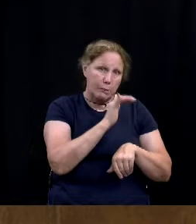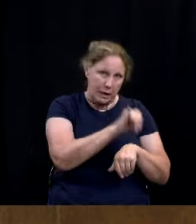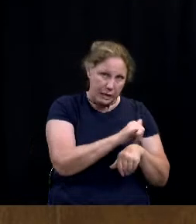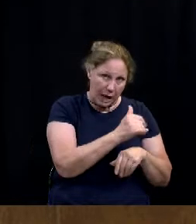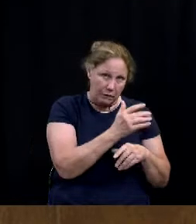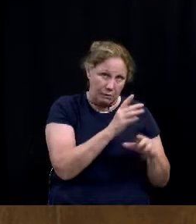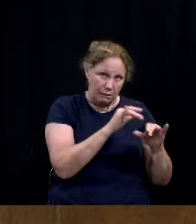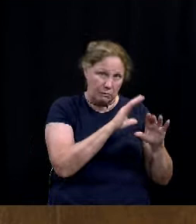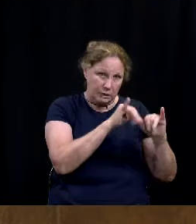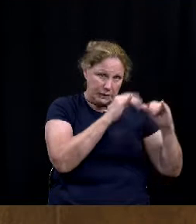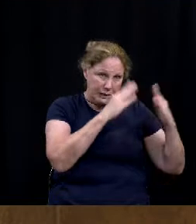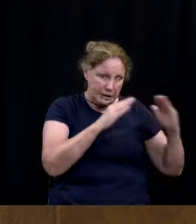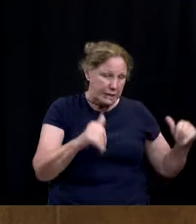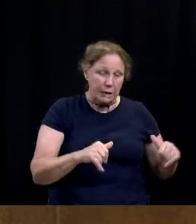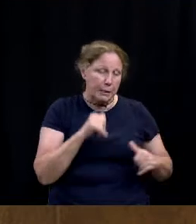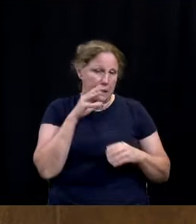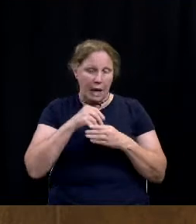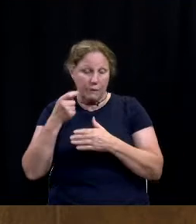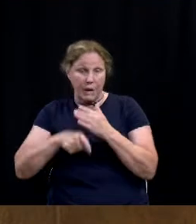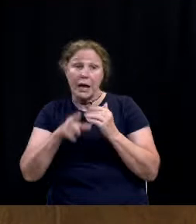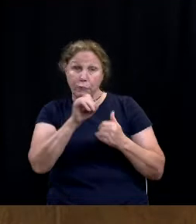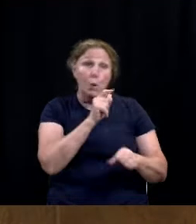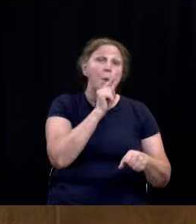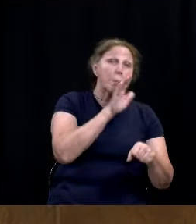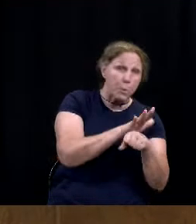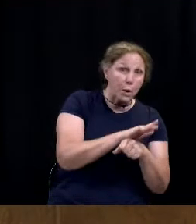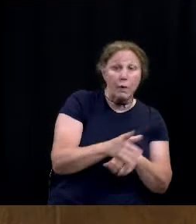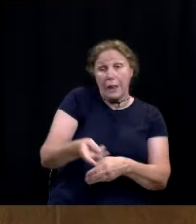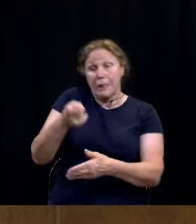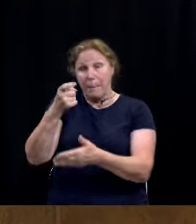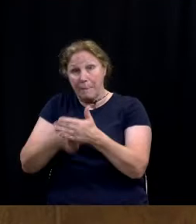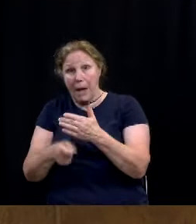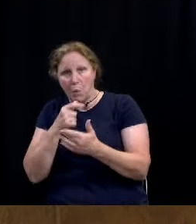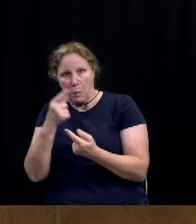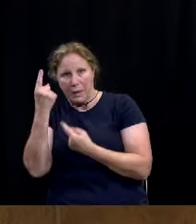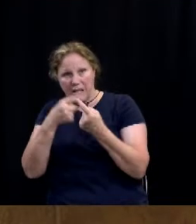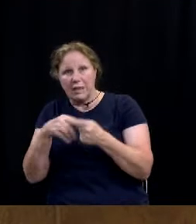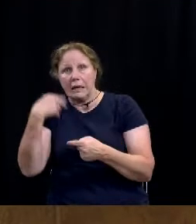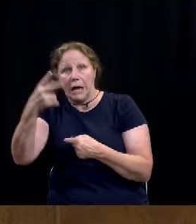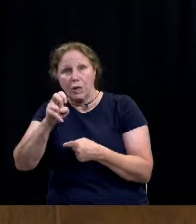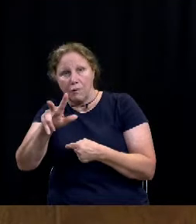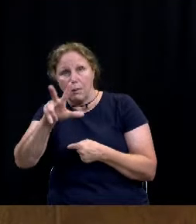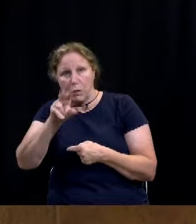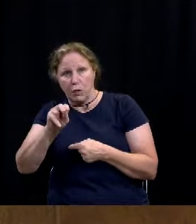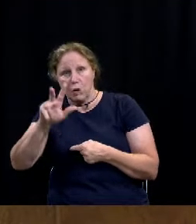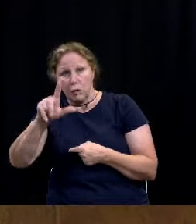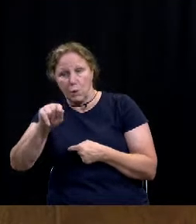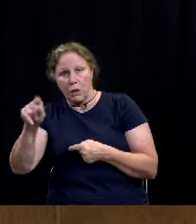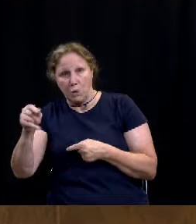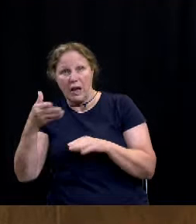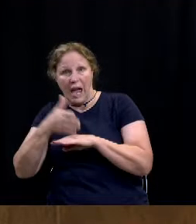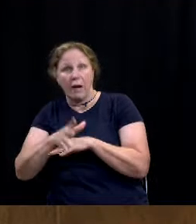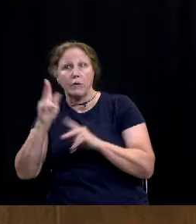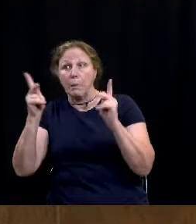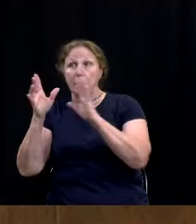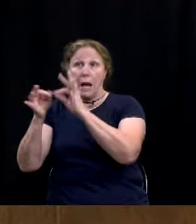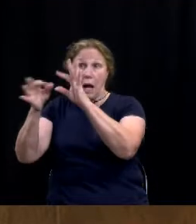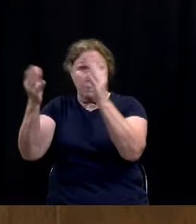a fee. If this ordinance is approved, the amounts to be charged will be considered on November 3, 2020, following a public hearing.